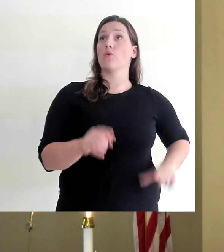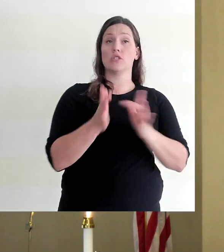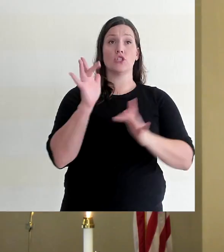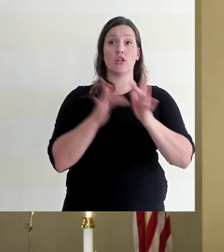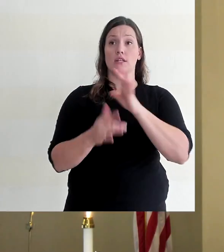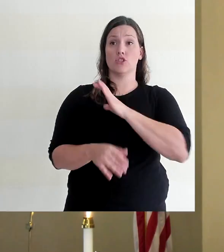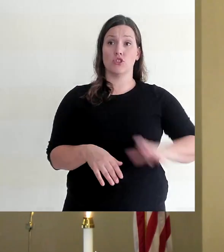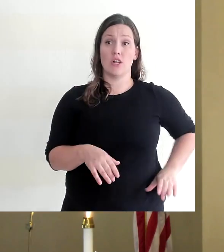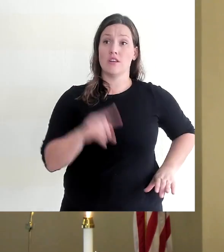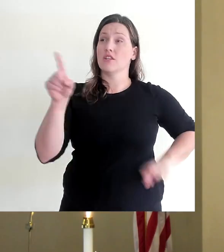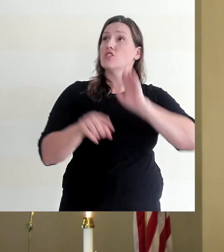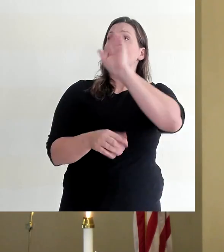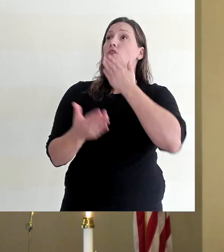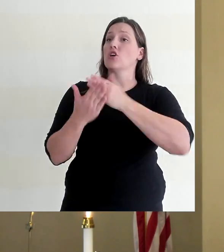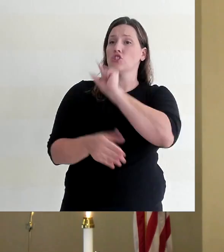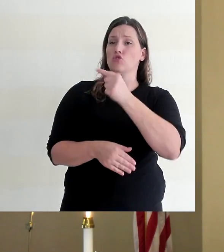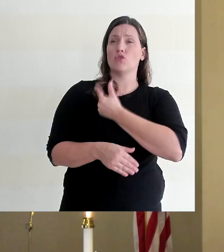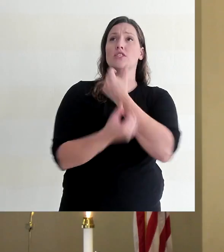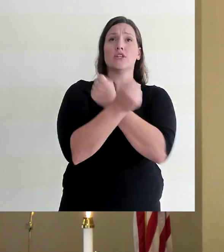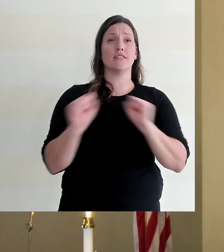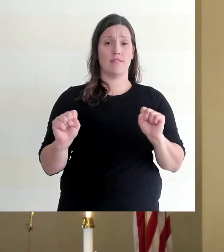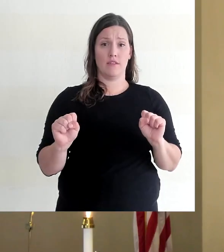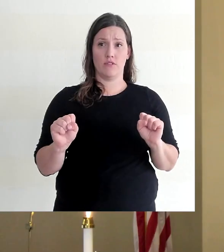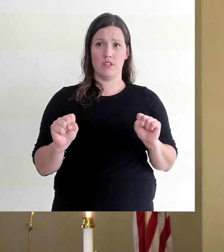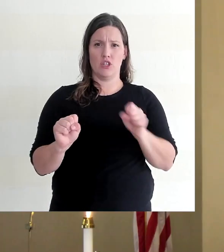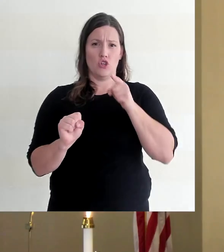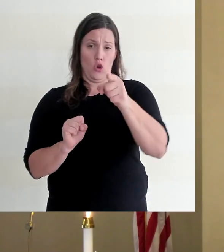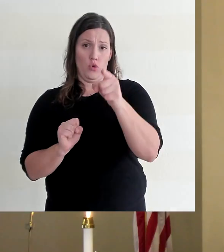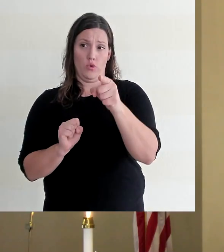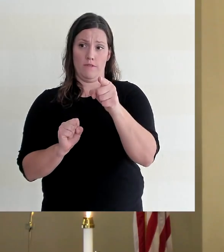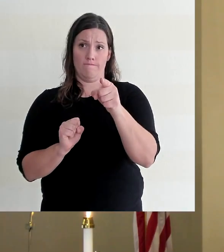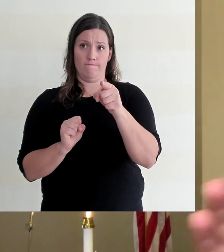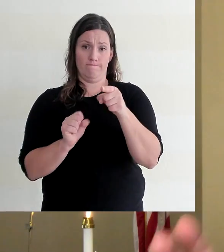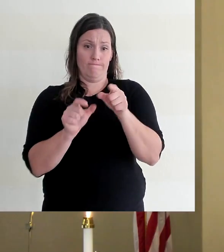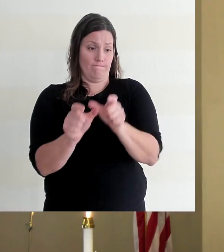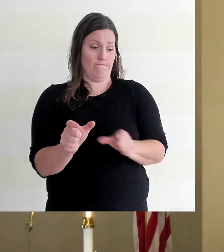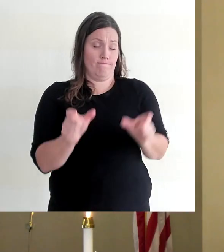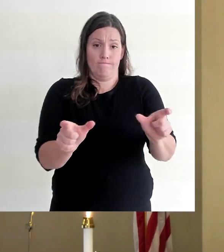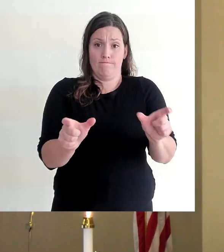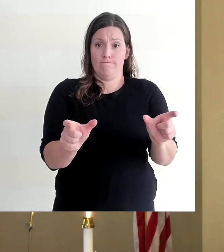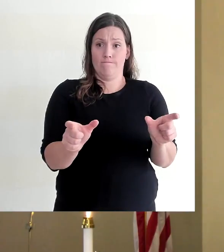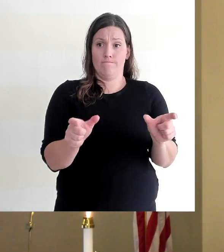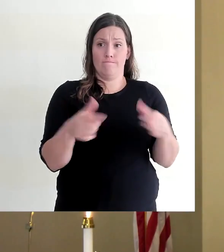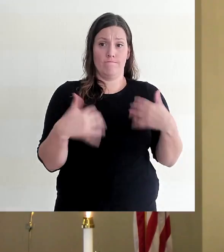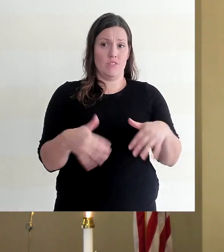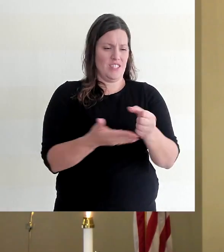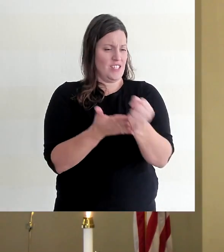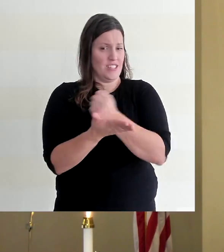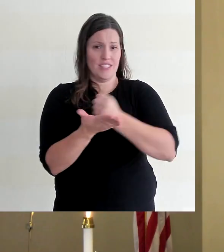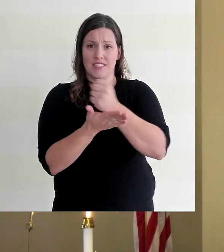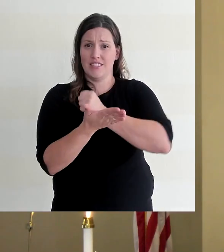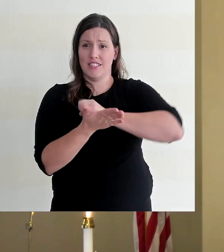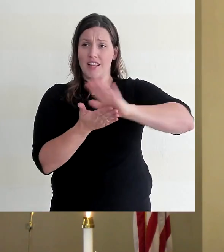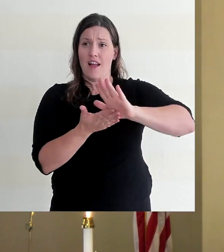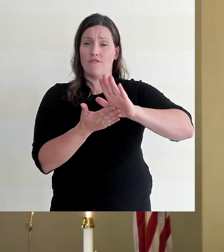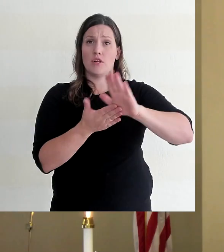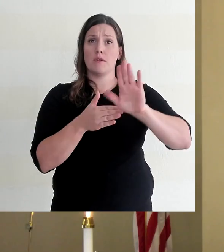Christ and his goodness and grace and salvation, you have been set apart, sanctified